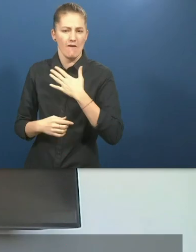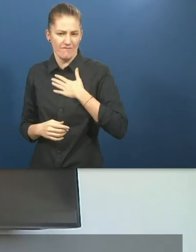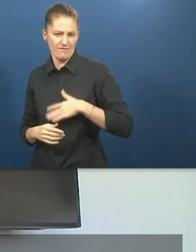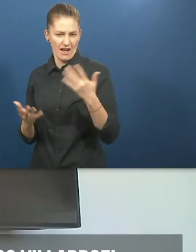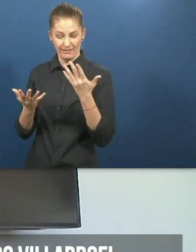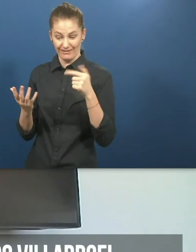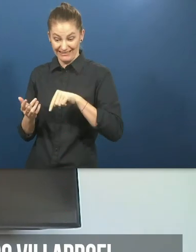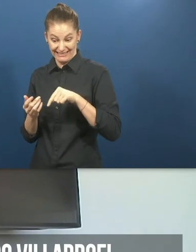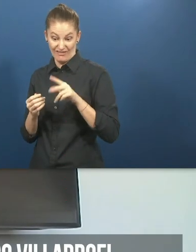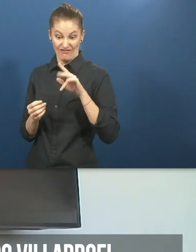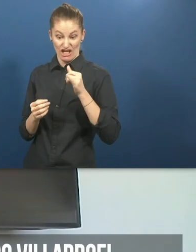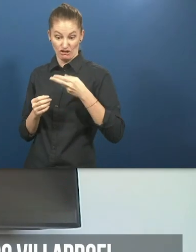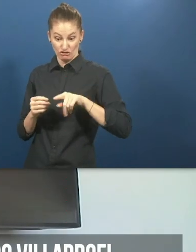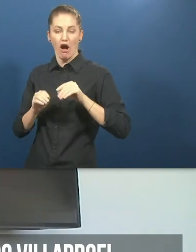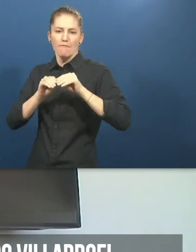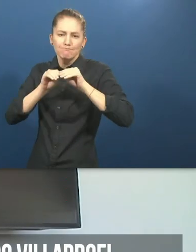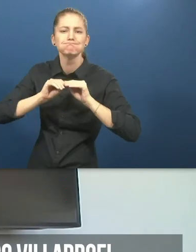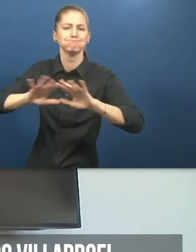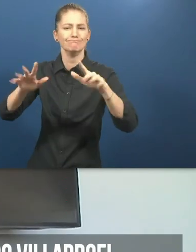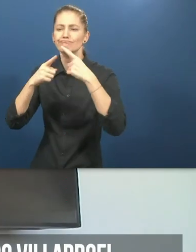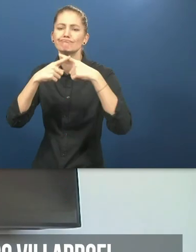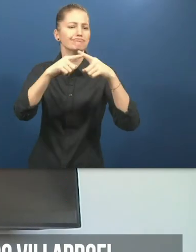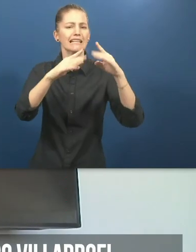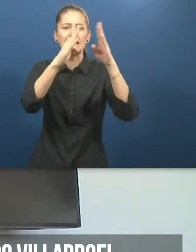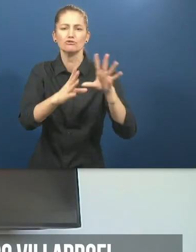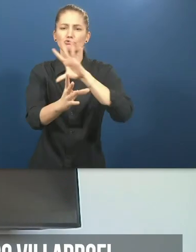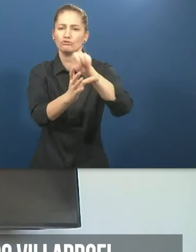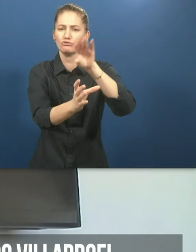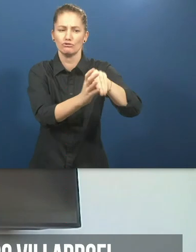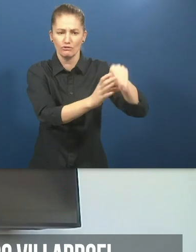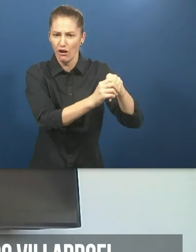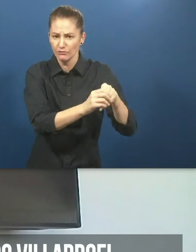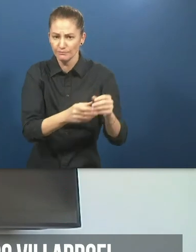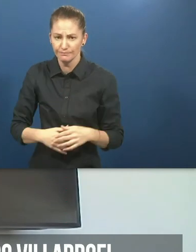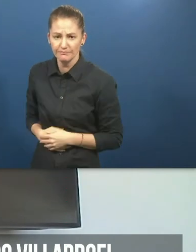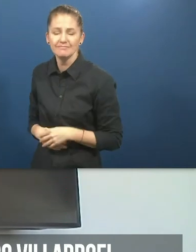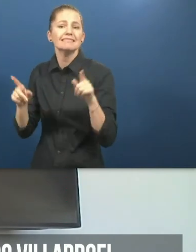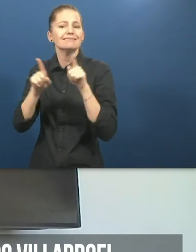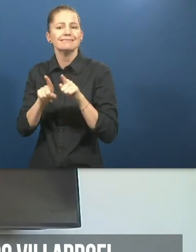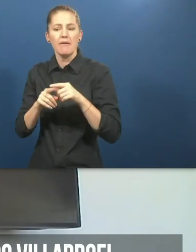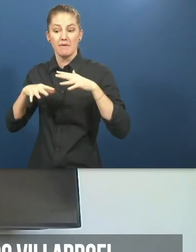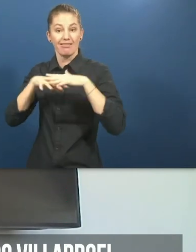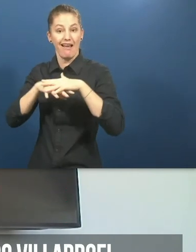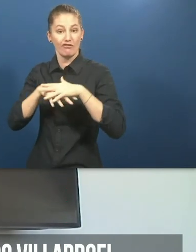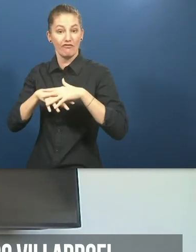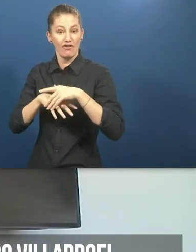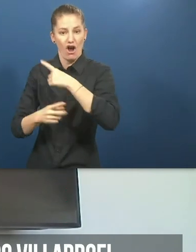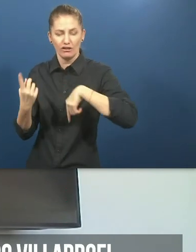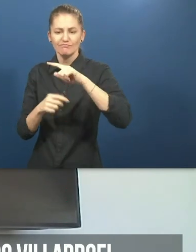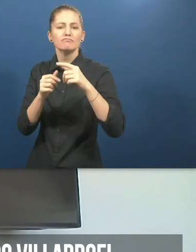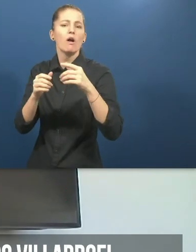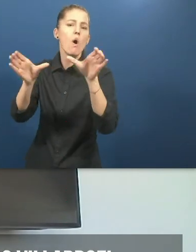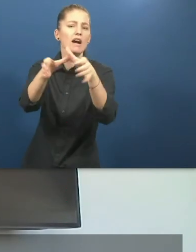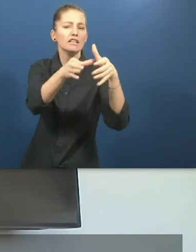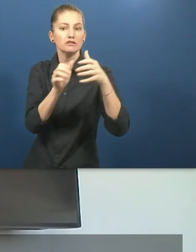work? First, we are going to implement it in many industries and places. We are also to expand our networks with local